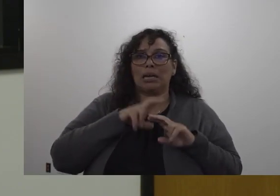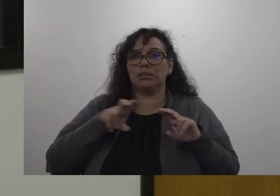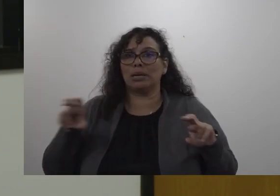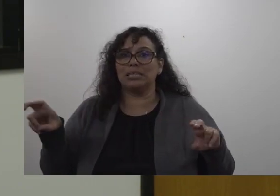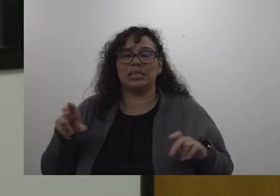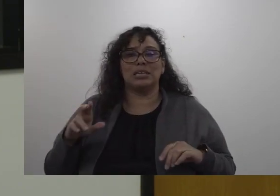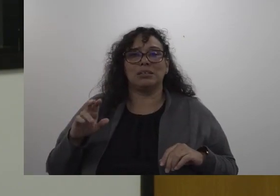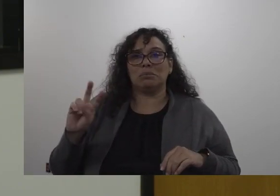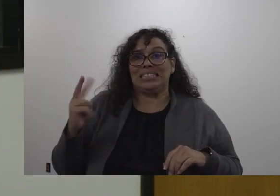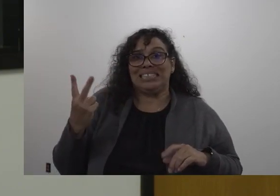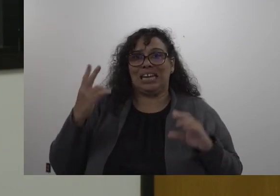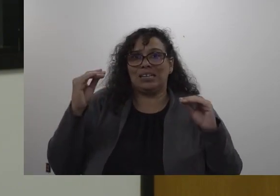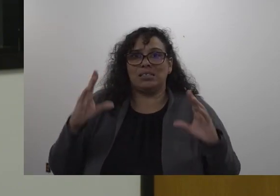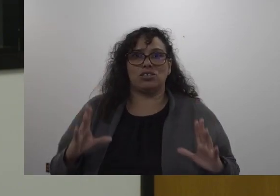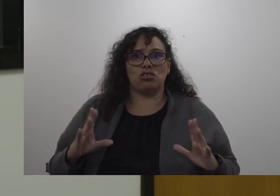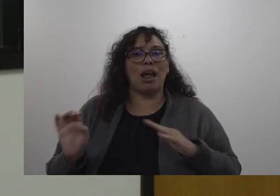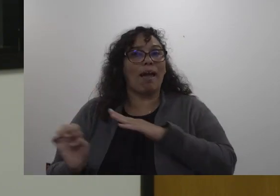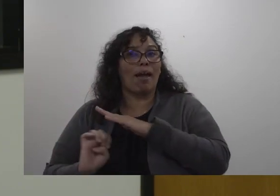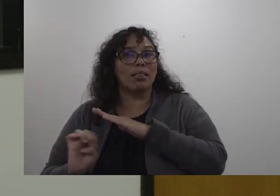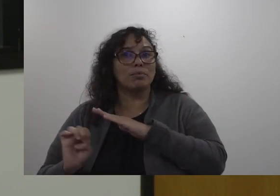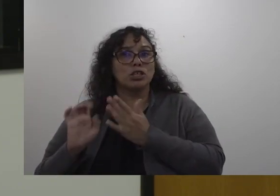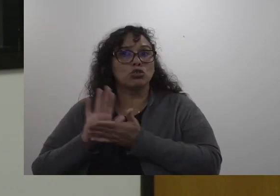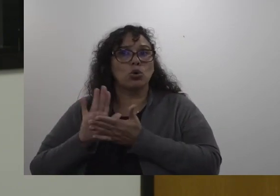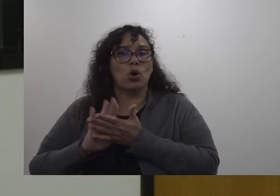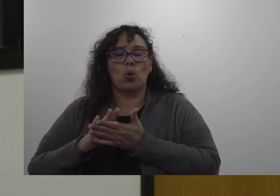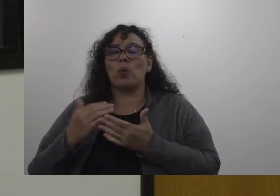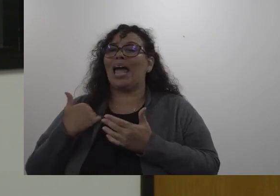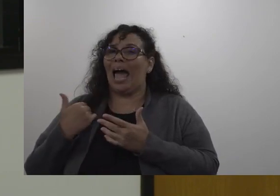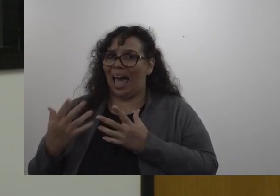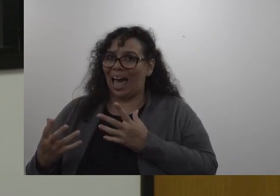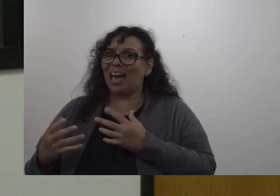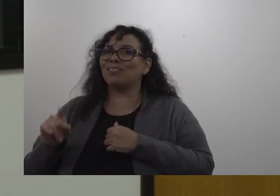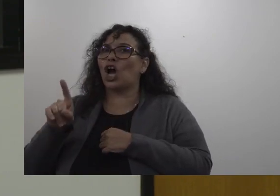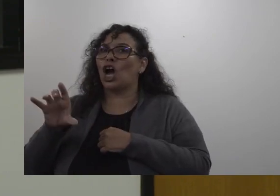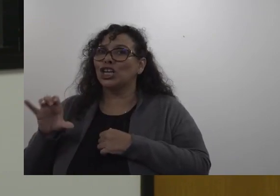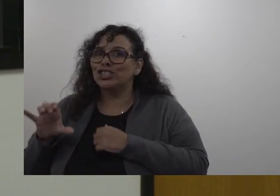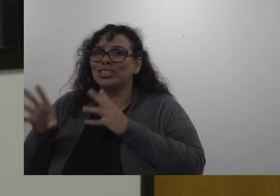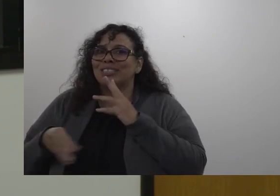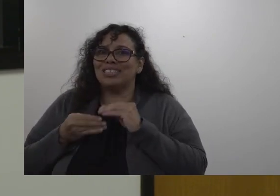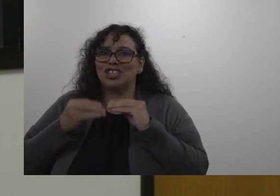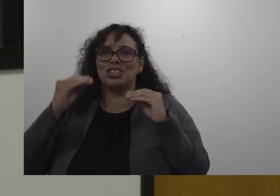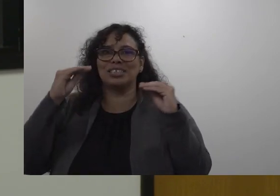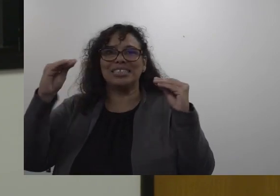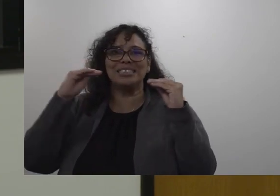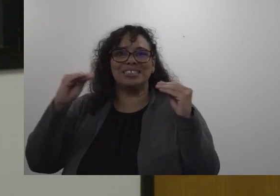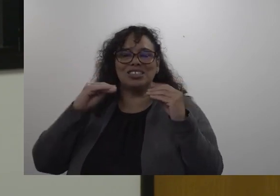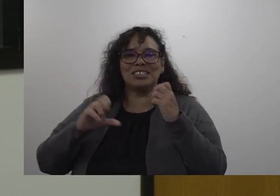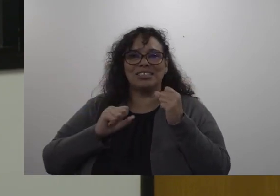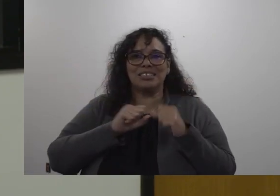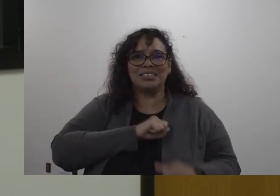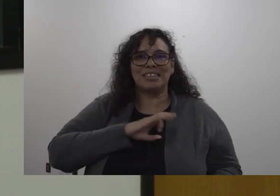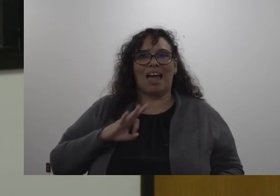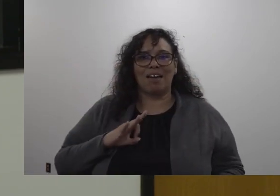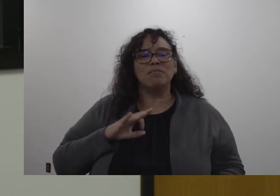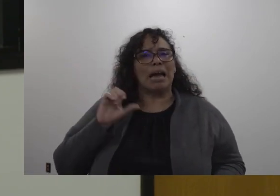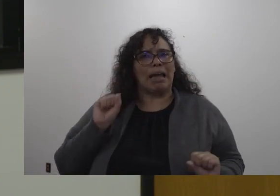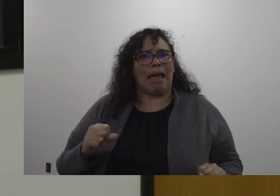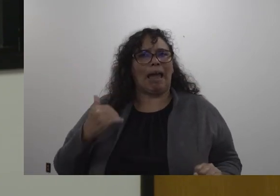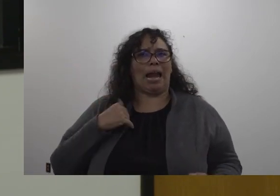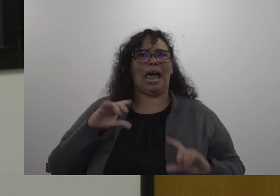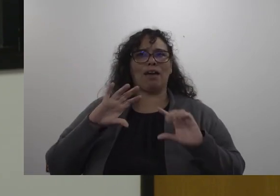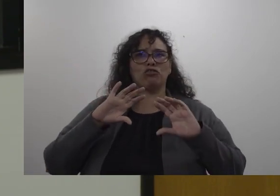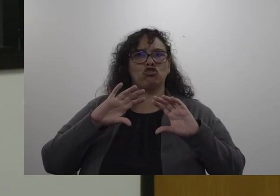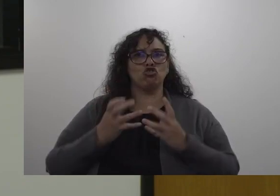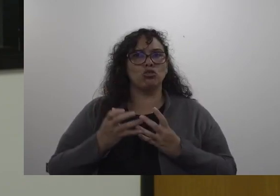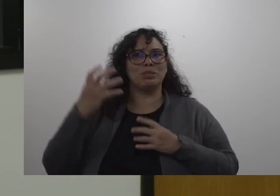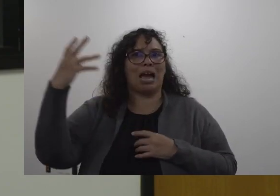have a second teacher in our elementary schools we have hundreds of additional teaching staff who may have groups either outside the classroom door